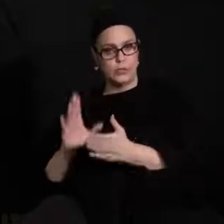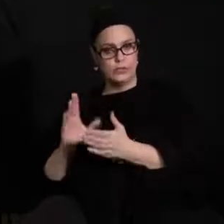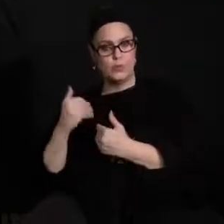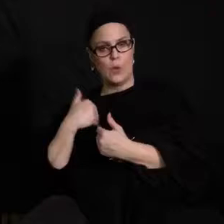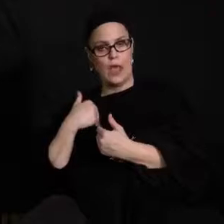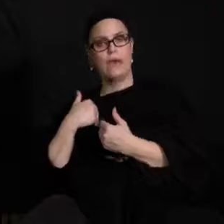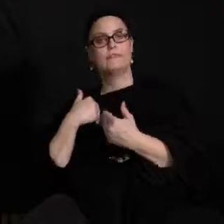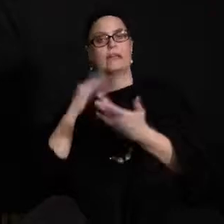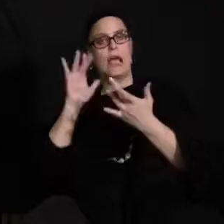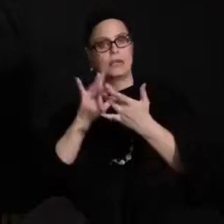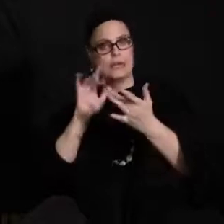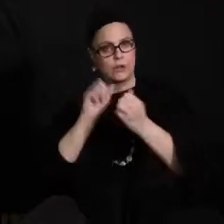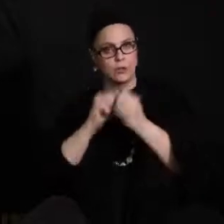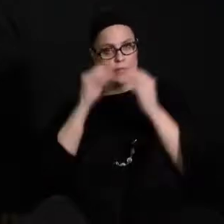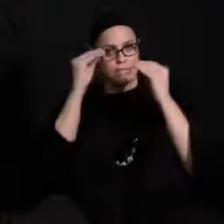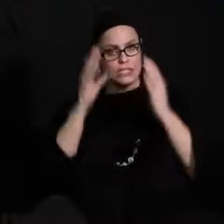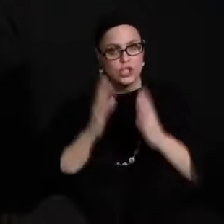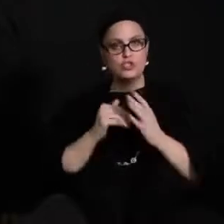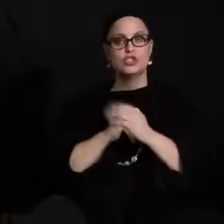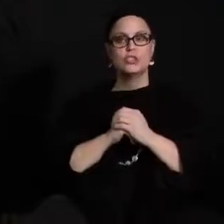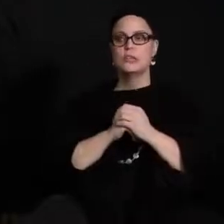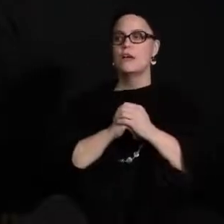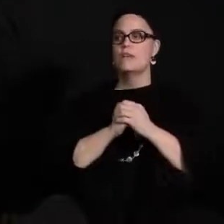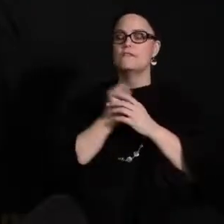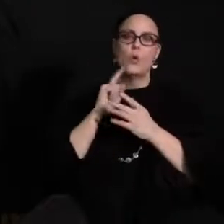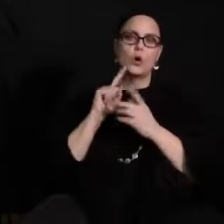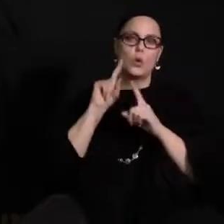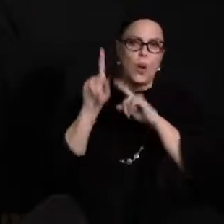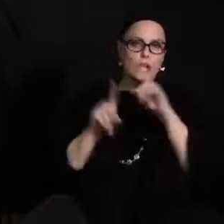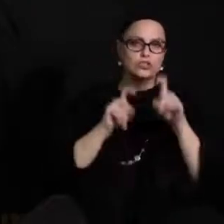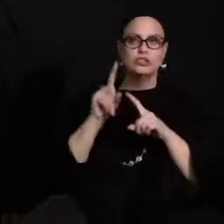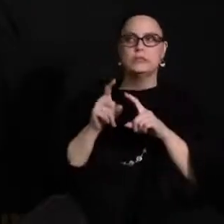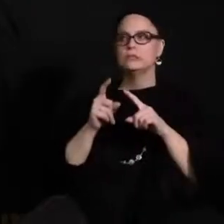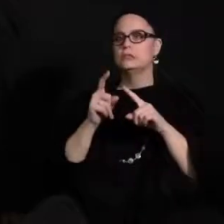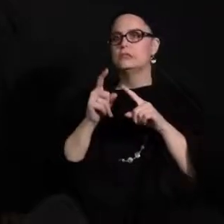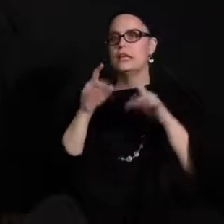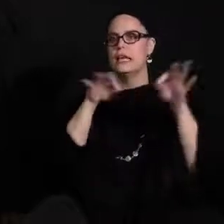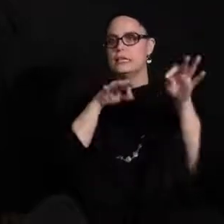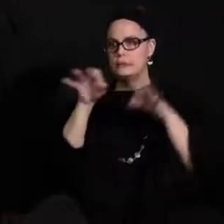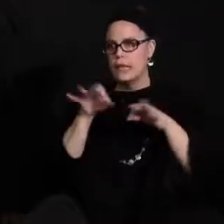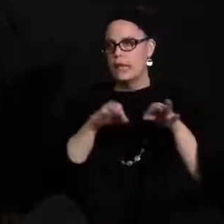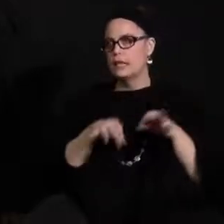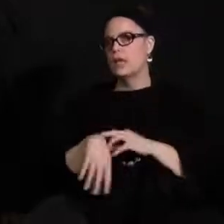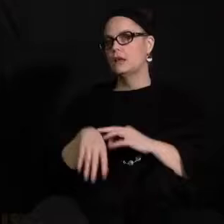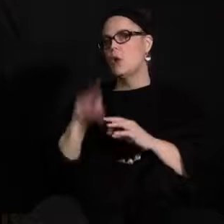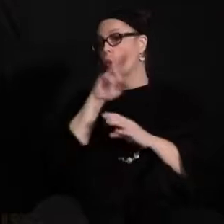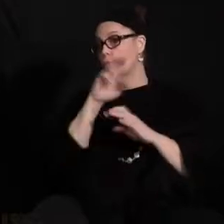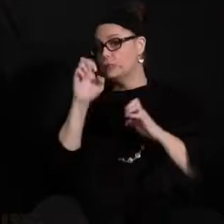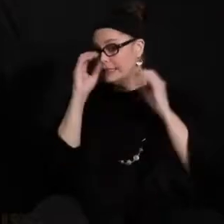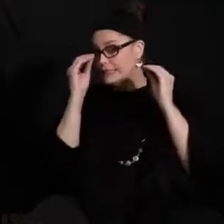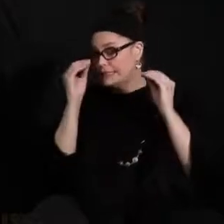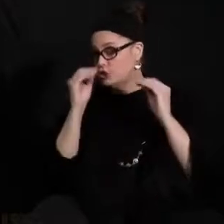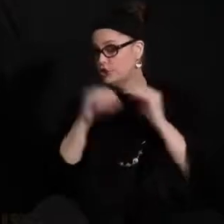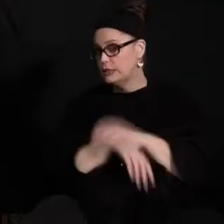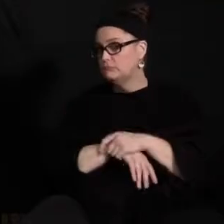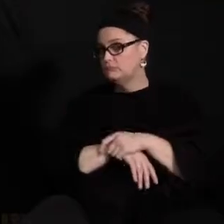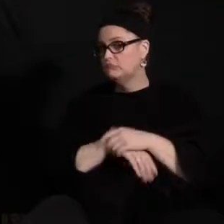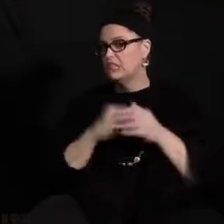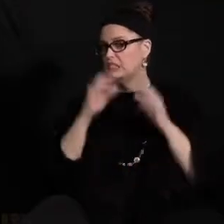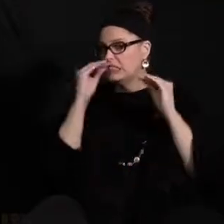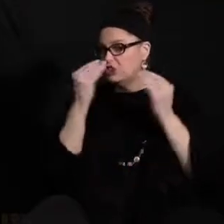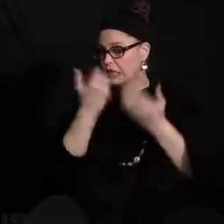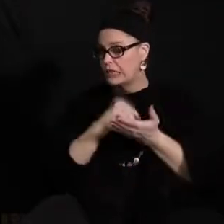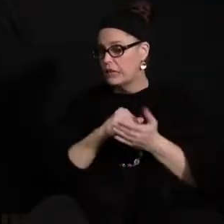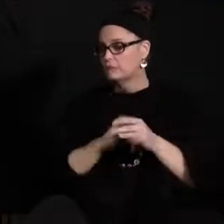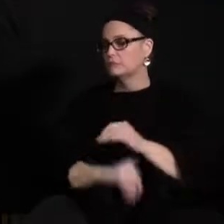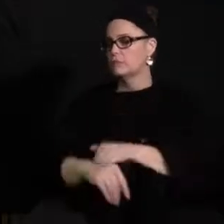questions and for reteaching or things that they didn't understand and it's not ideal but i know that there are